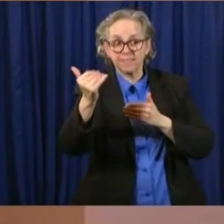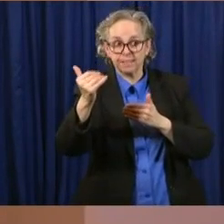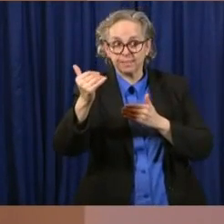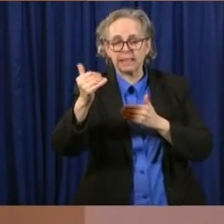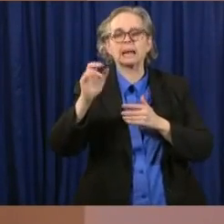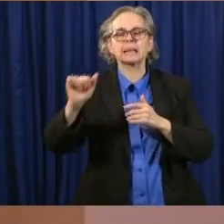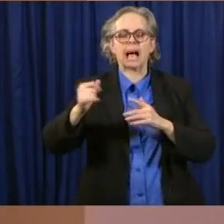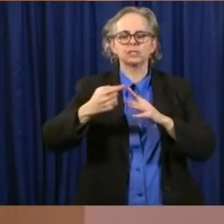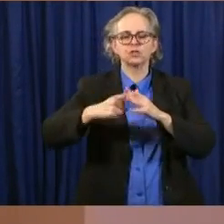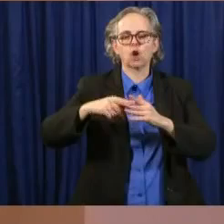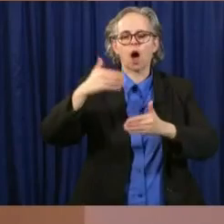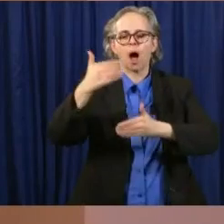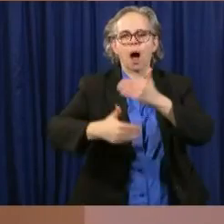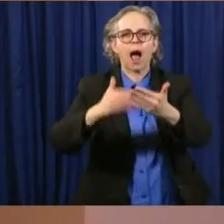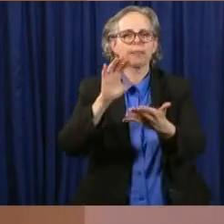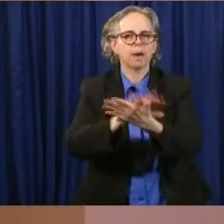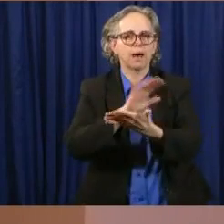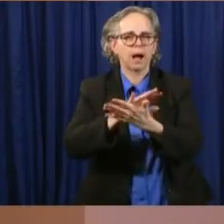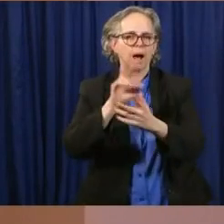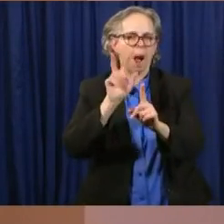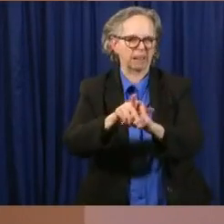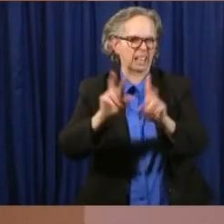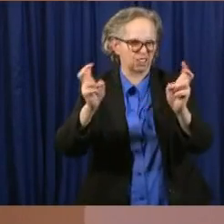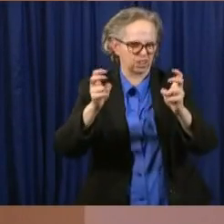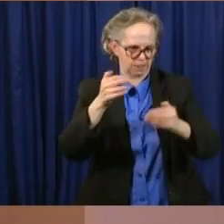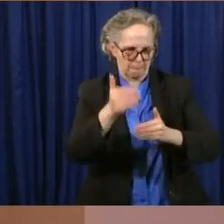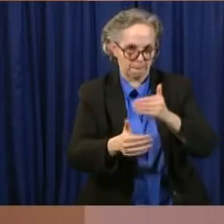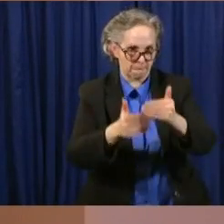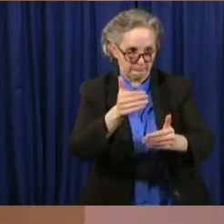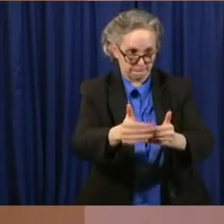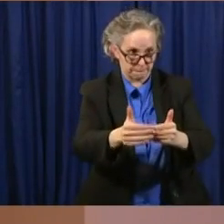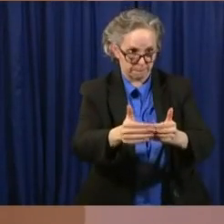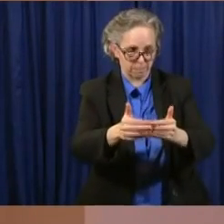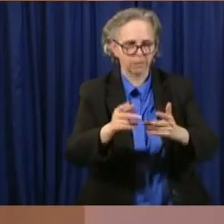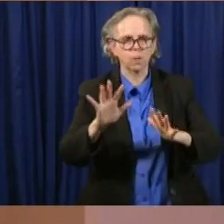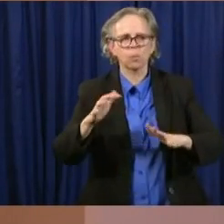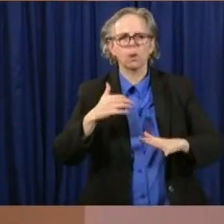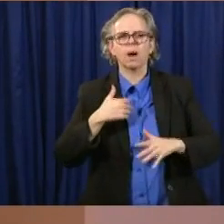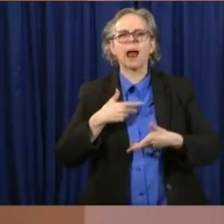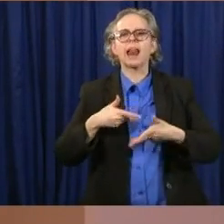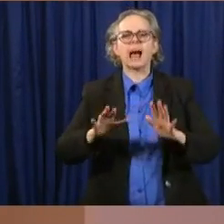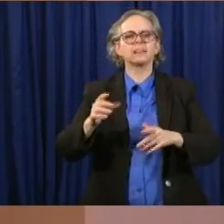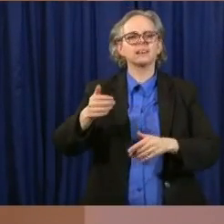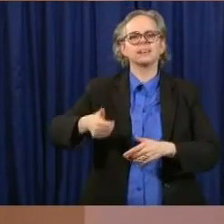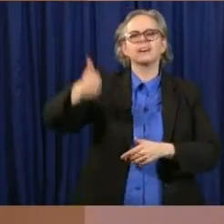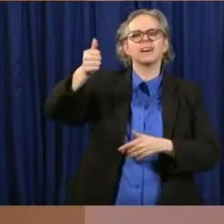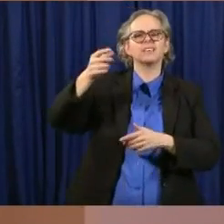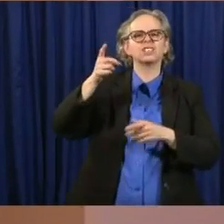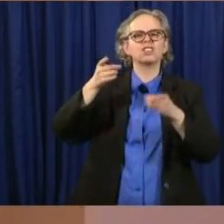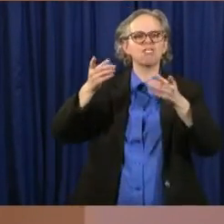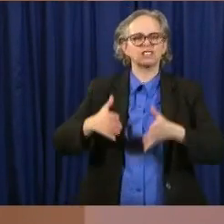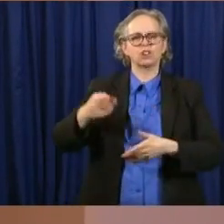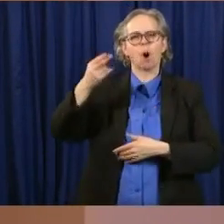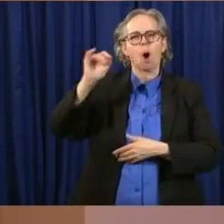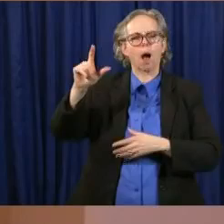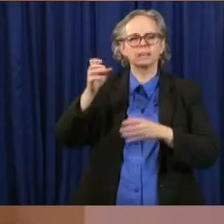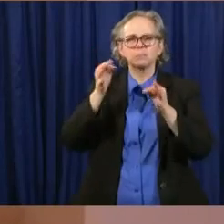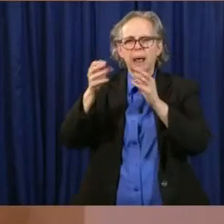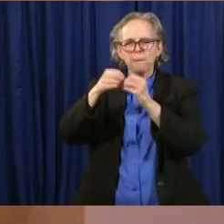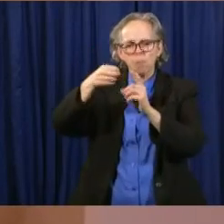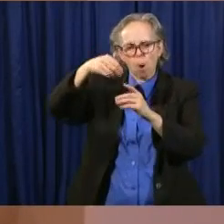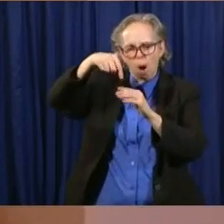what, you know, what, what the mechanics are of that and, and what they plan to do on a staffing side. So Director Hall.